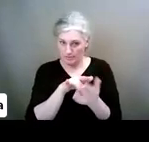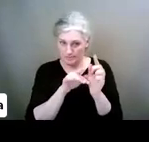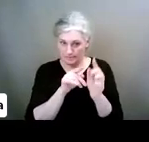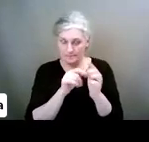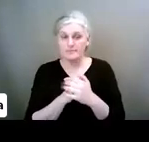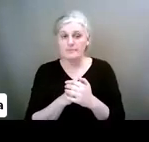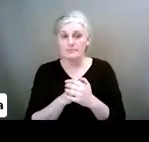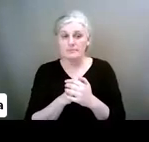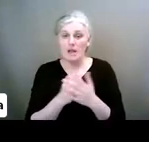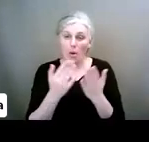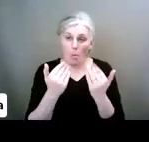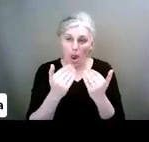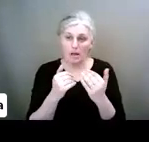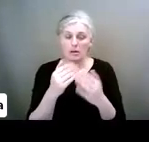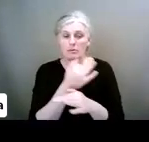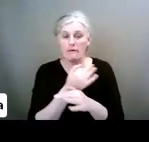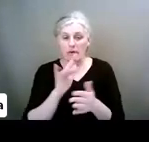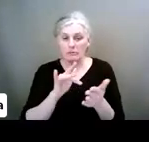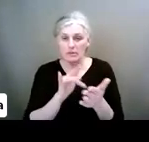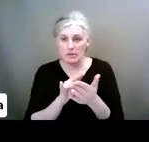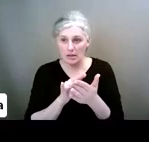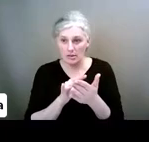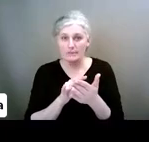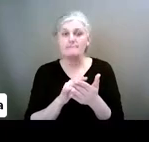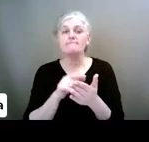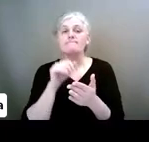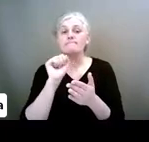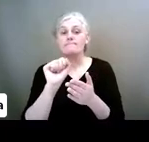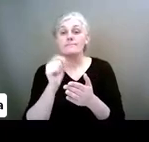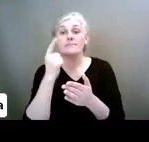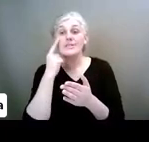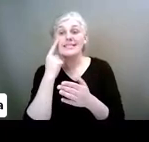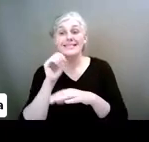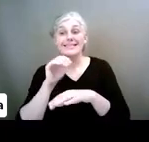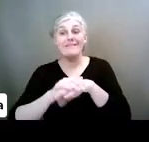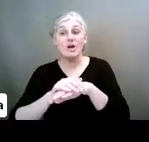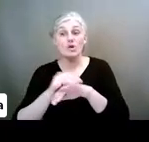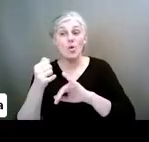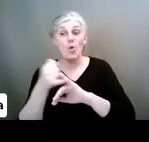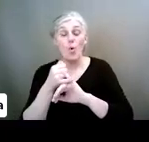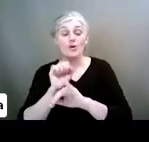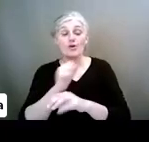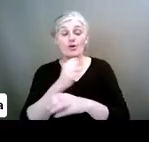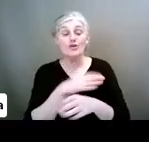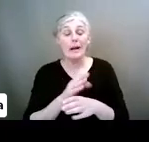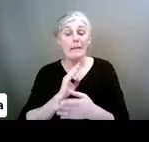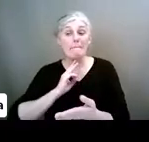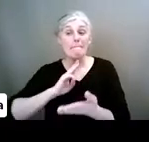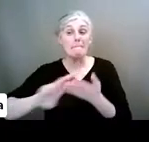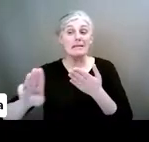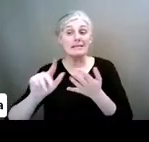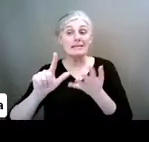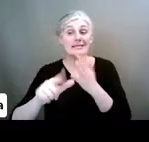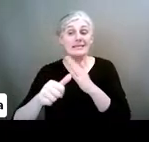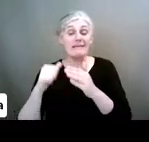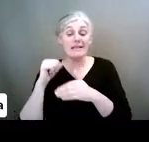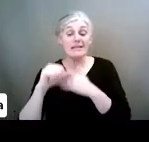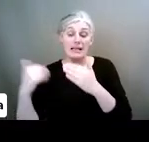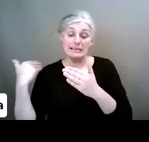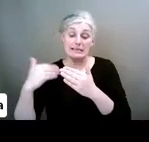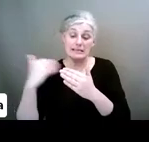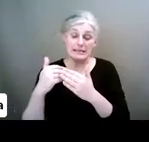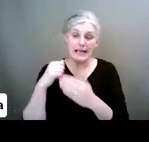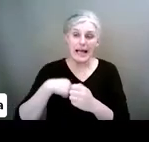Welcome to family center. View your teen's friends. See who they've messaged in the last seven days. And report abuse.